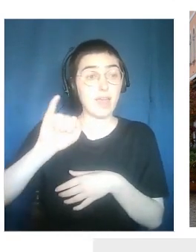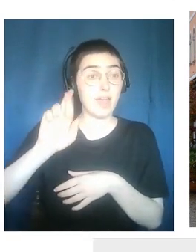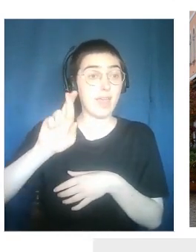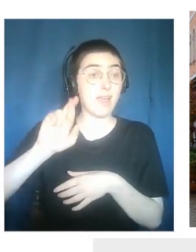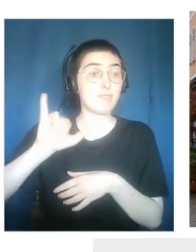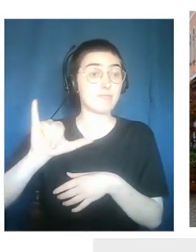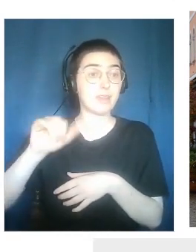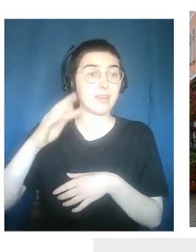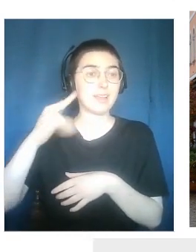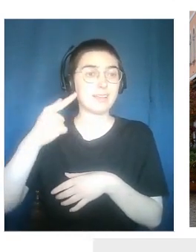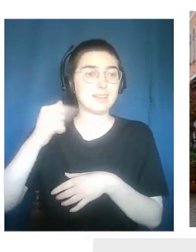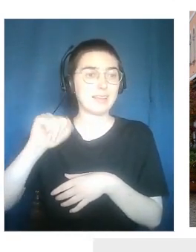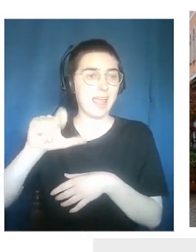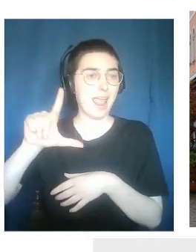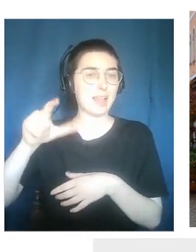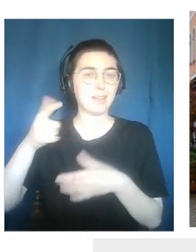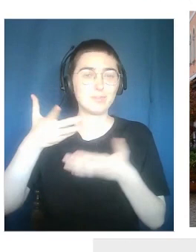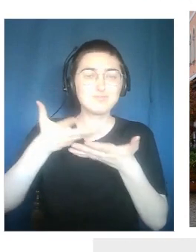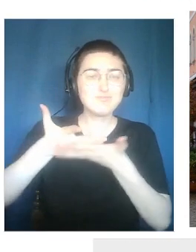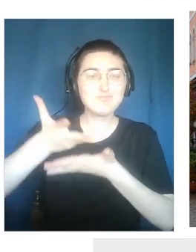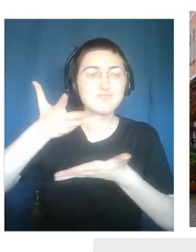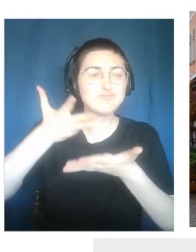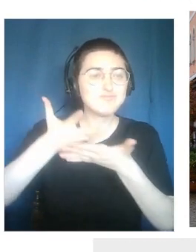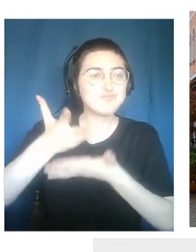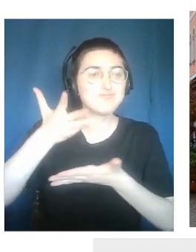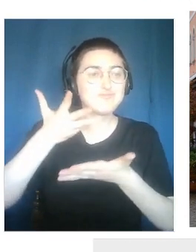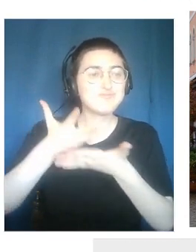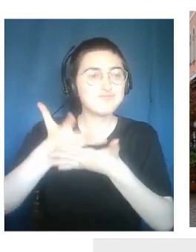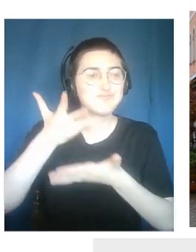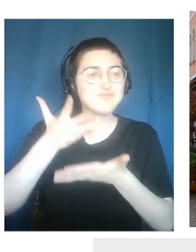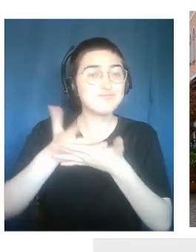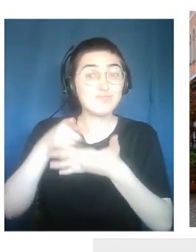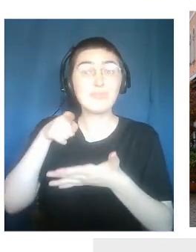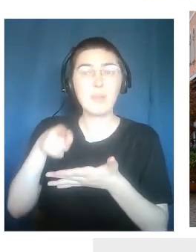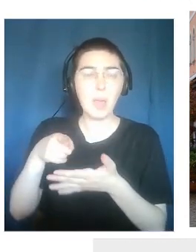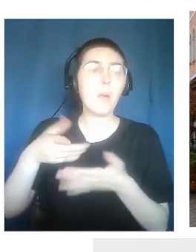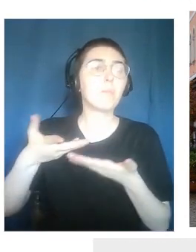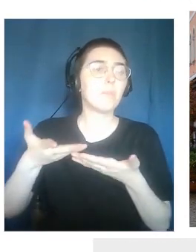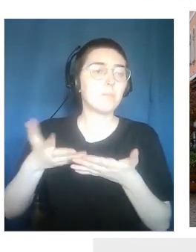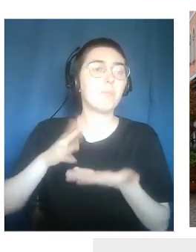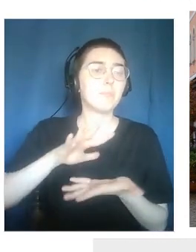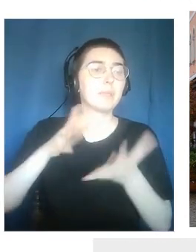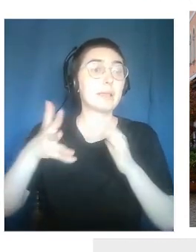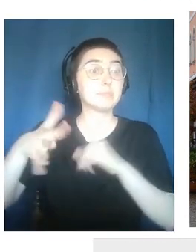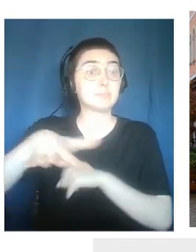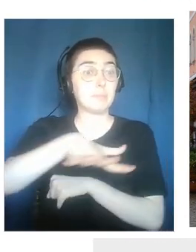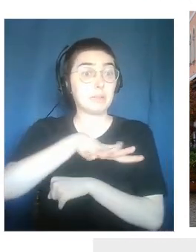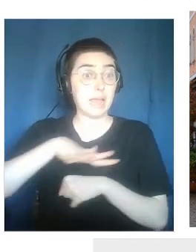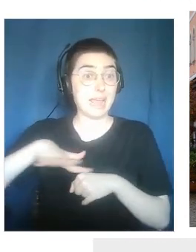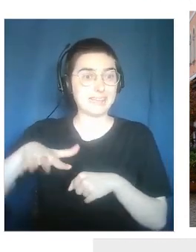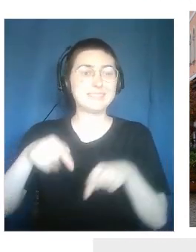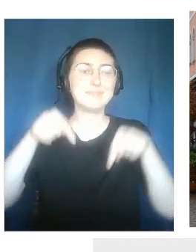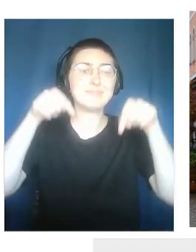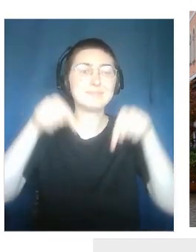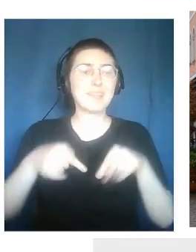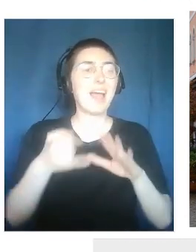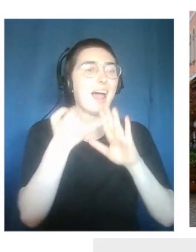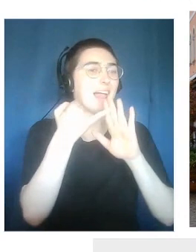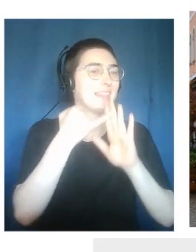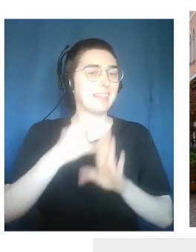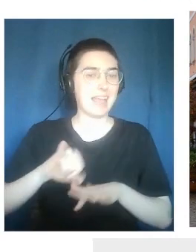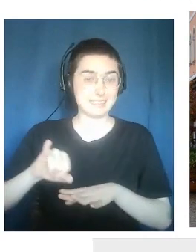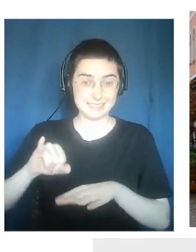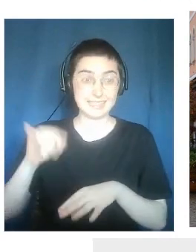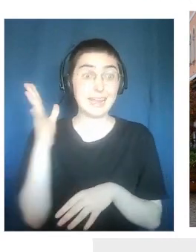which you can get lost. A final image, the open-air museum of